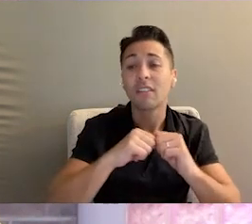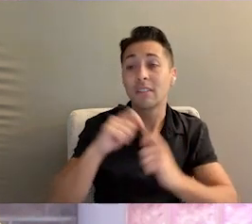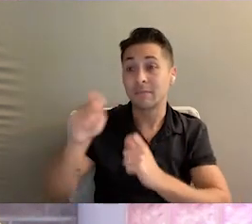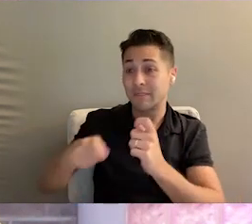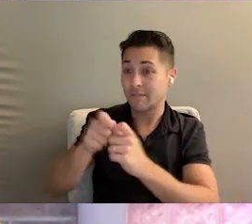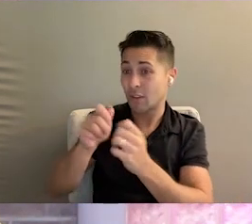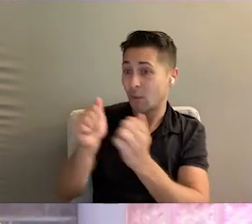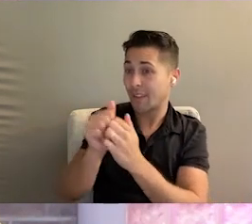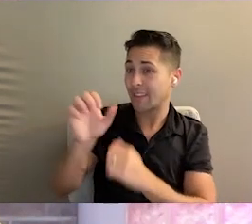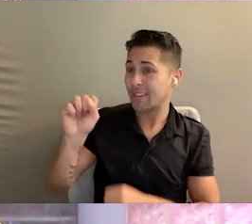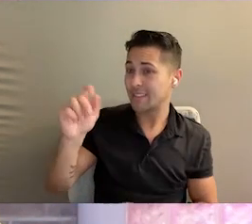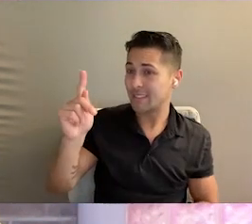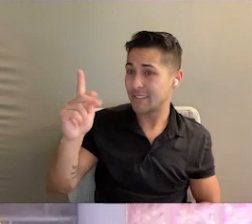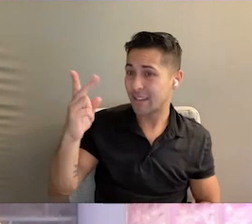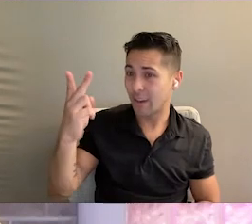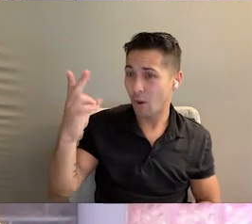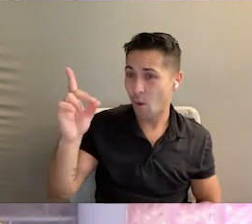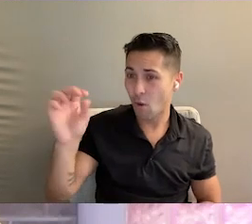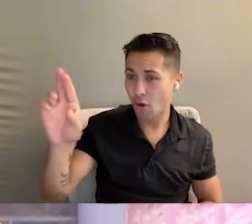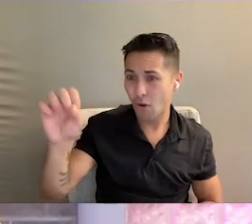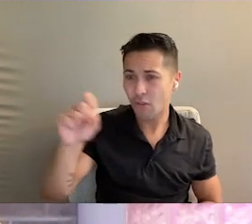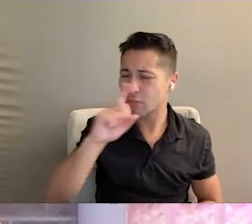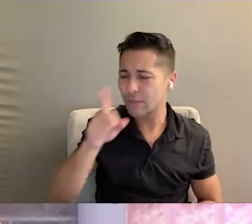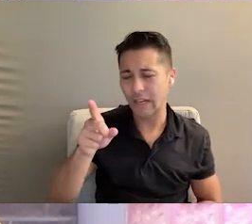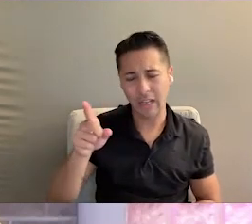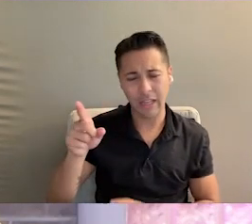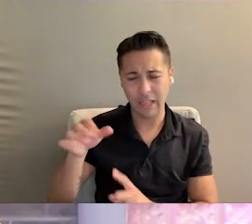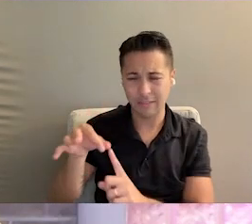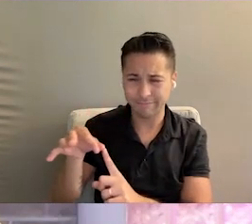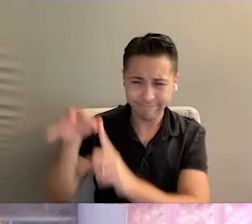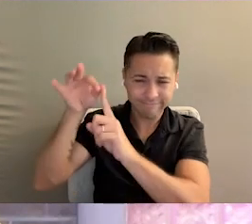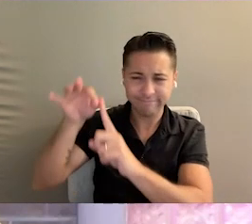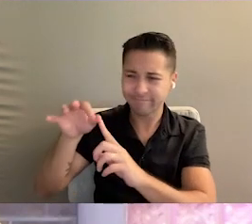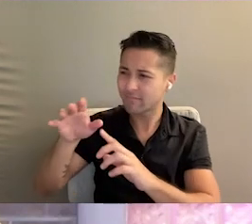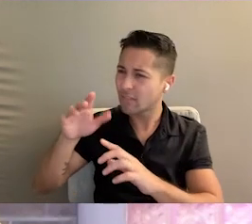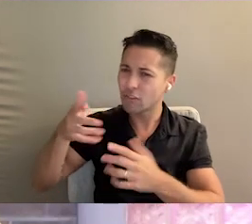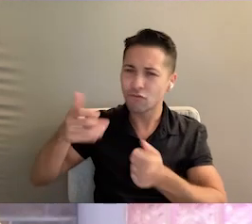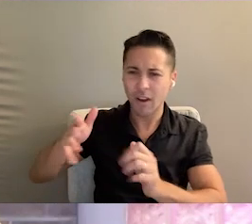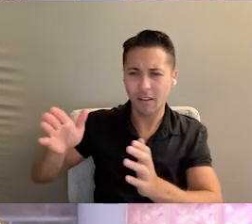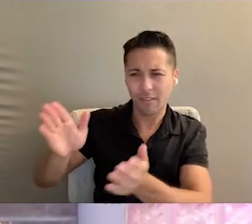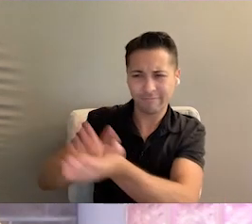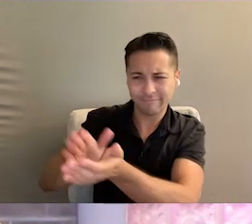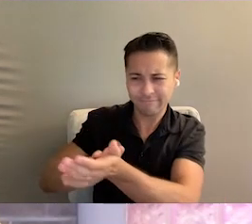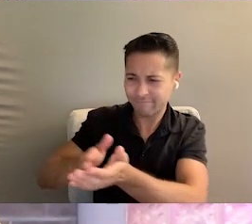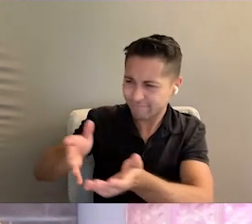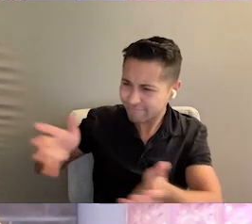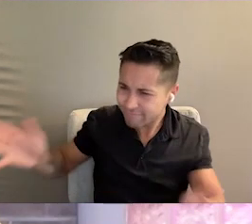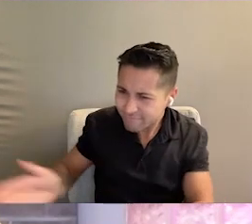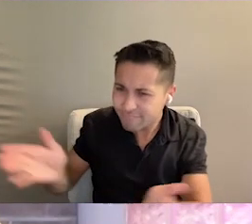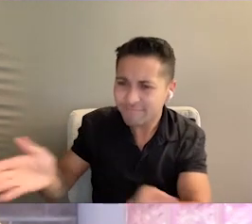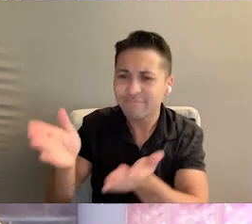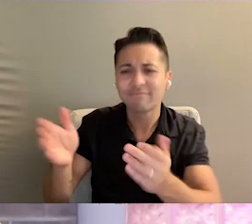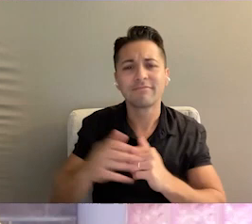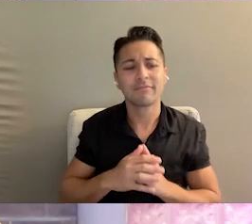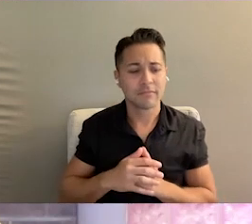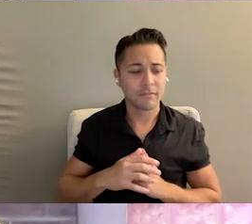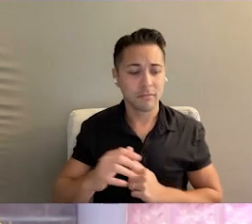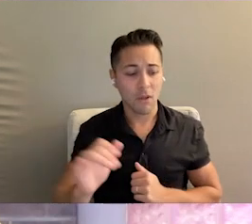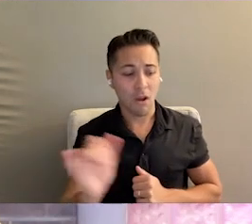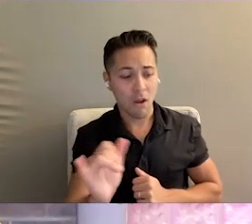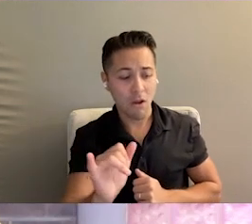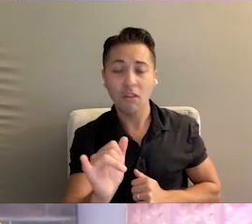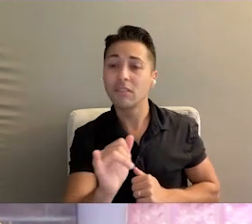stakeholders who are absolutely invaluable in lifting up the tremendous work that they are already doing to share with others,